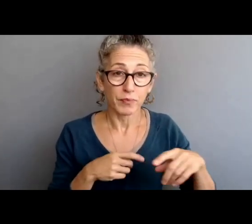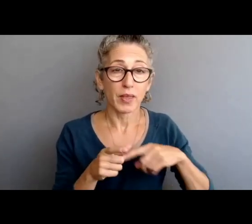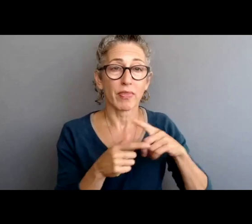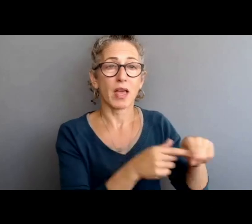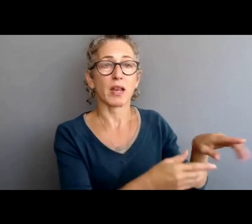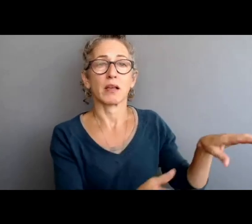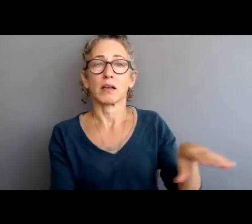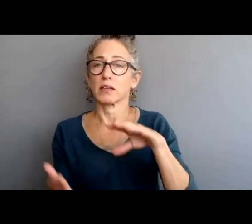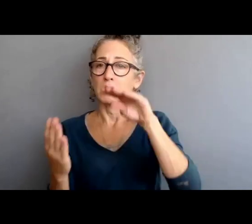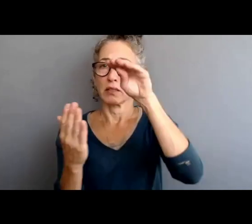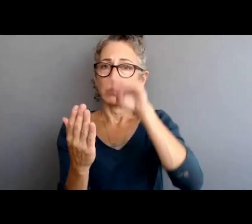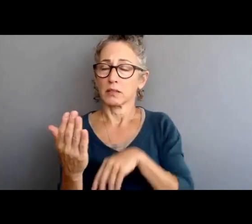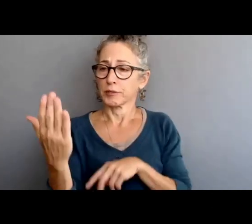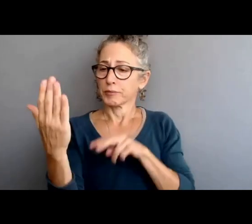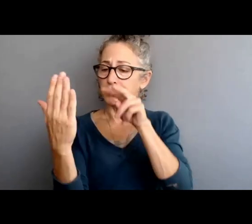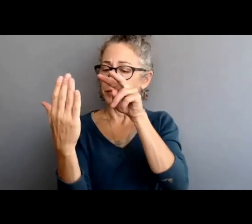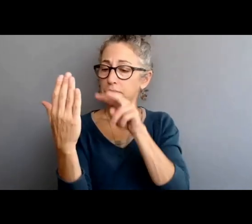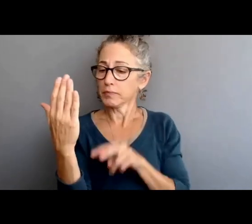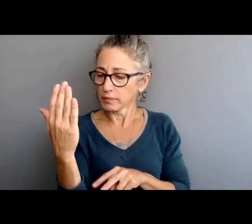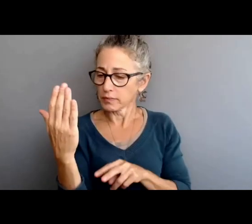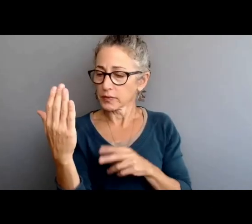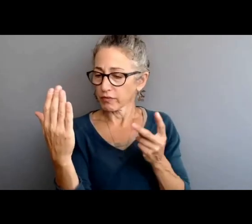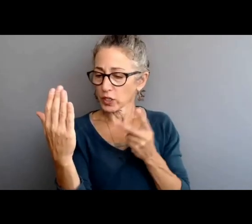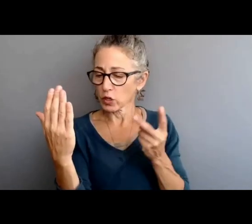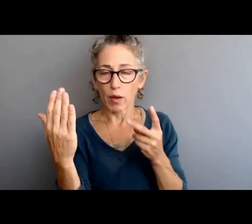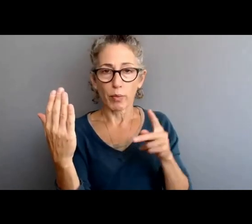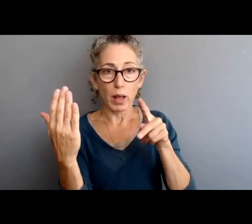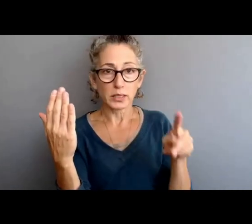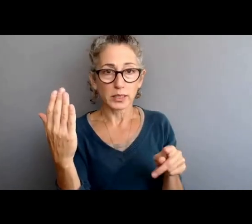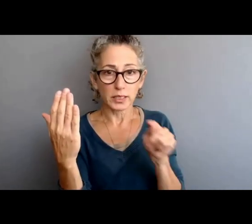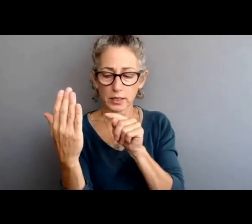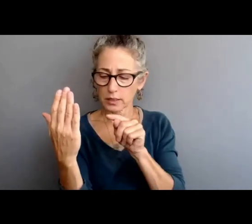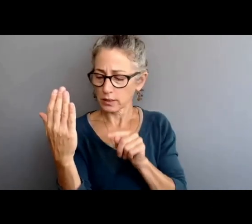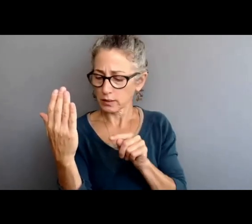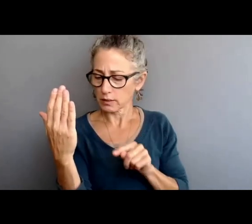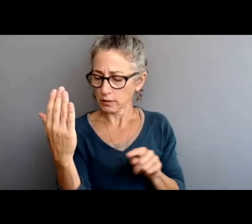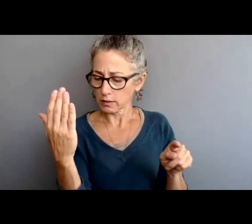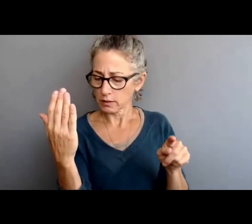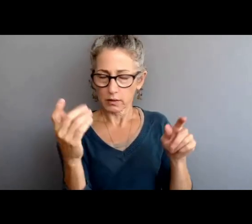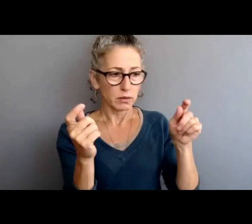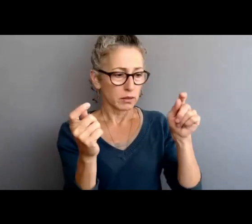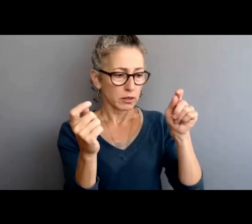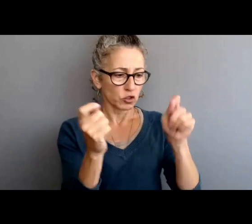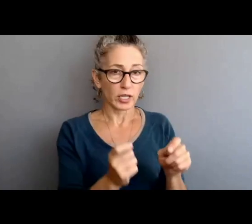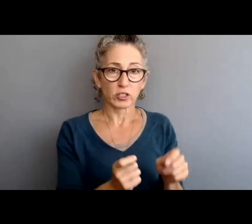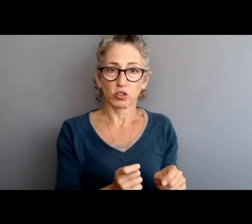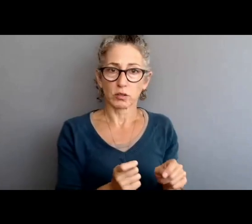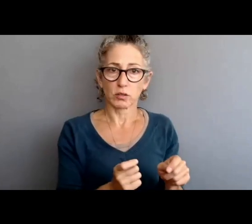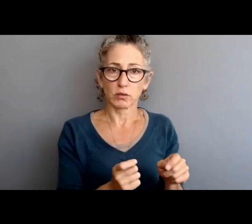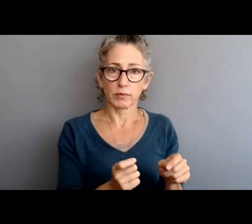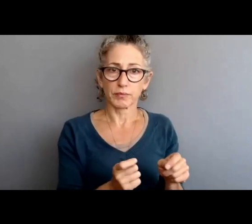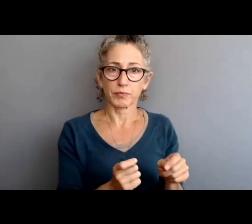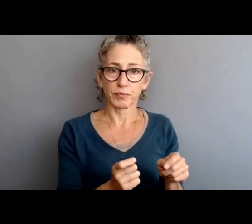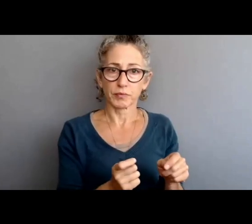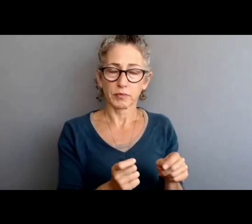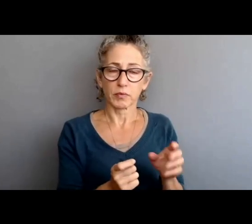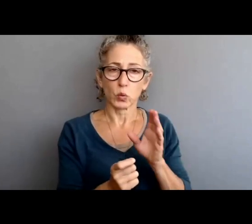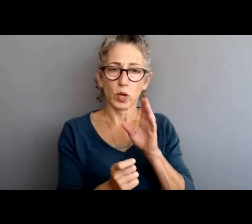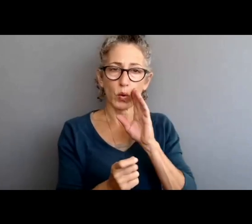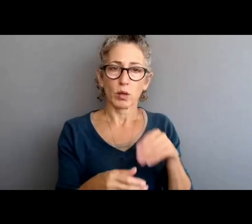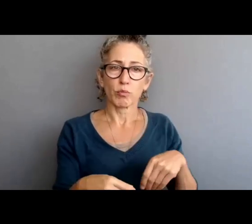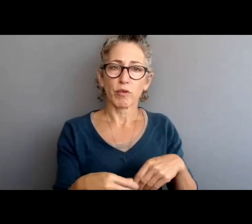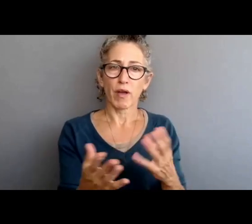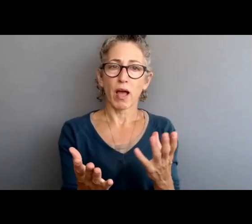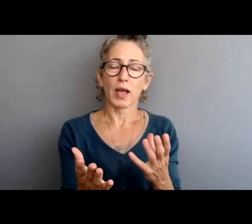about what changes need to be made to the policy as a result of that feedback. And ultimately, we will provide a